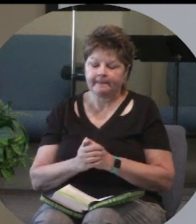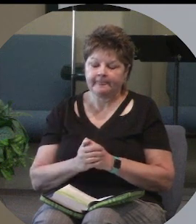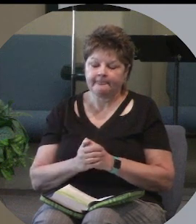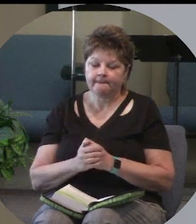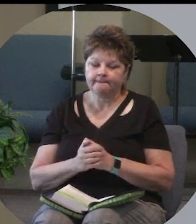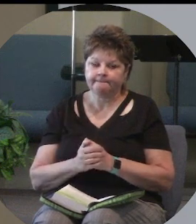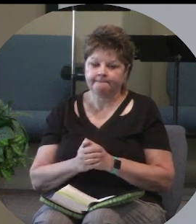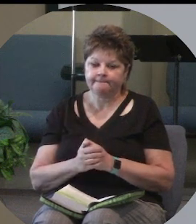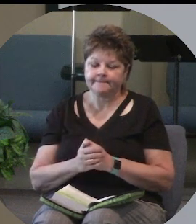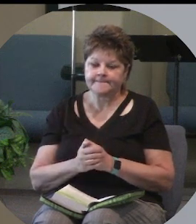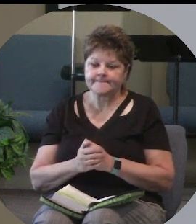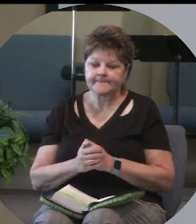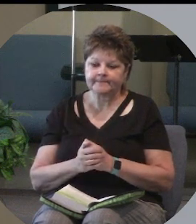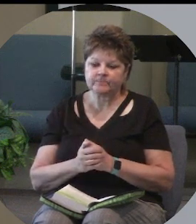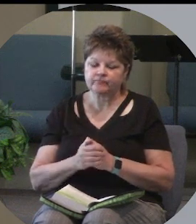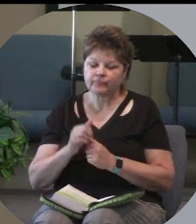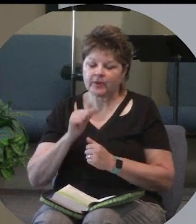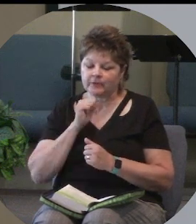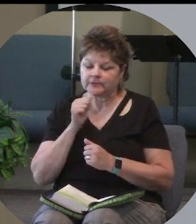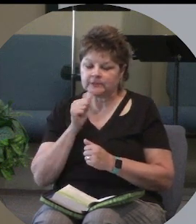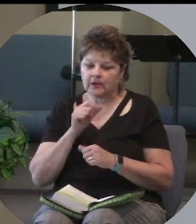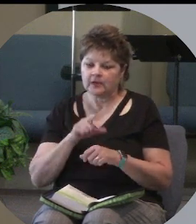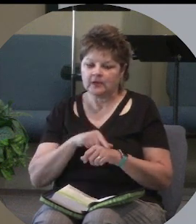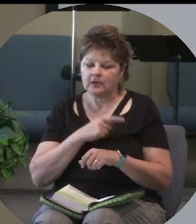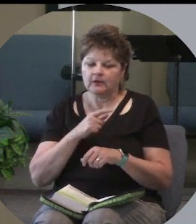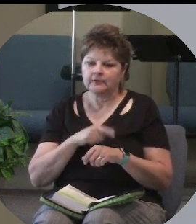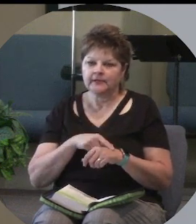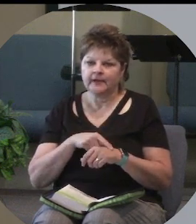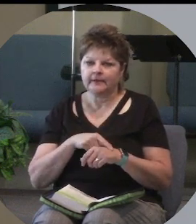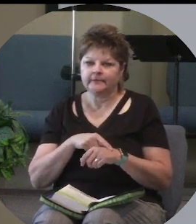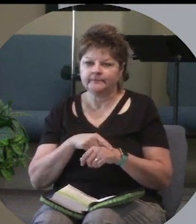it didn't take me long to figure out who the Christians were